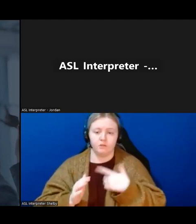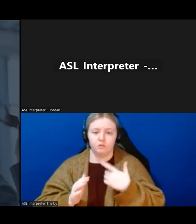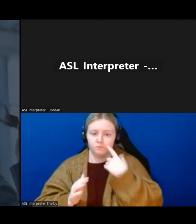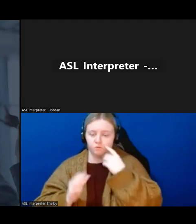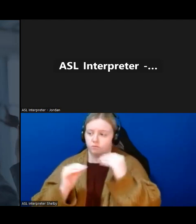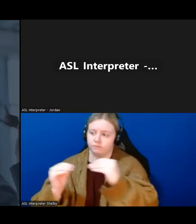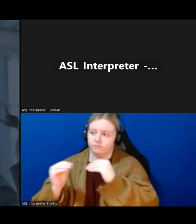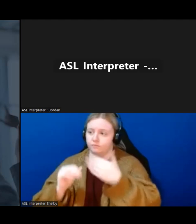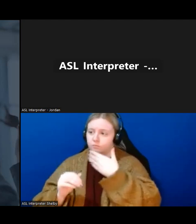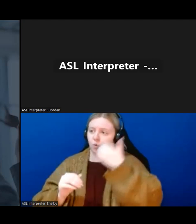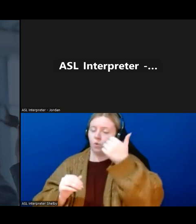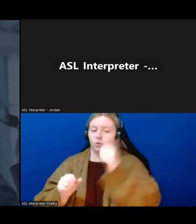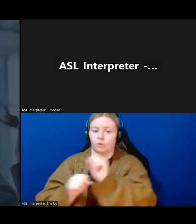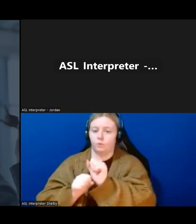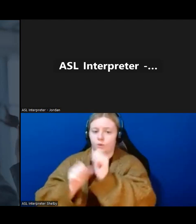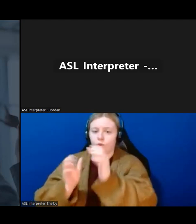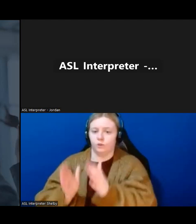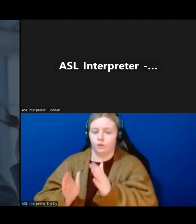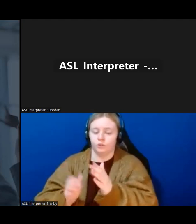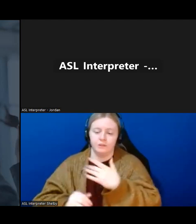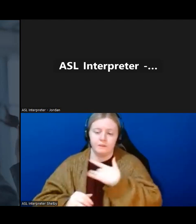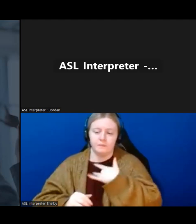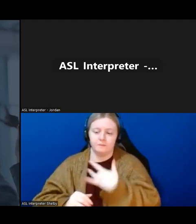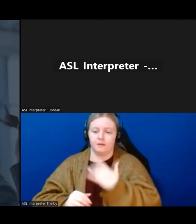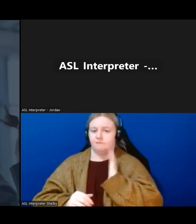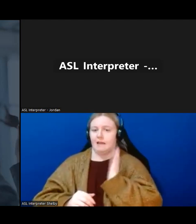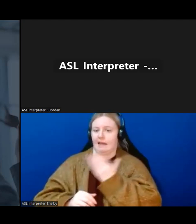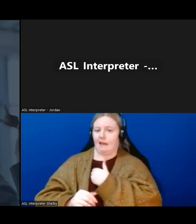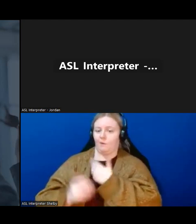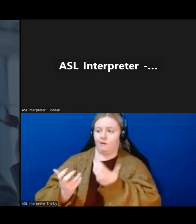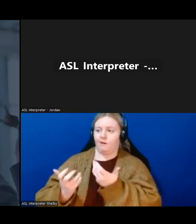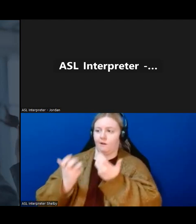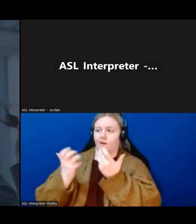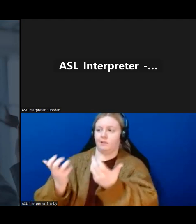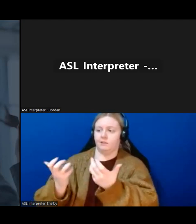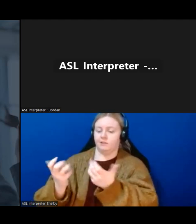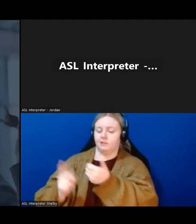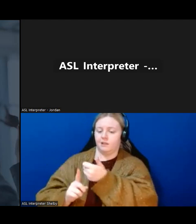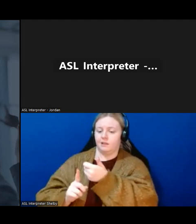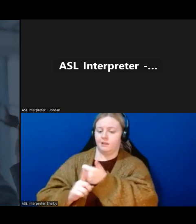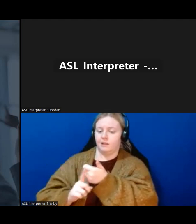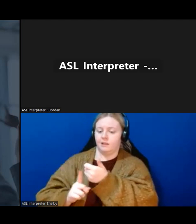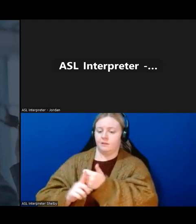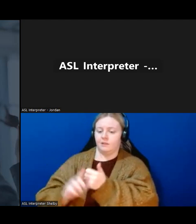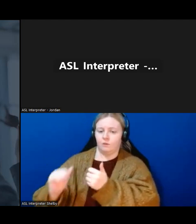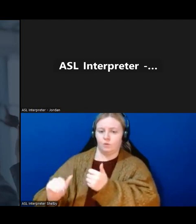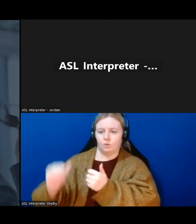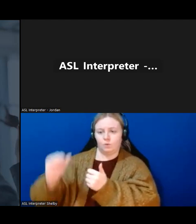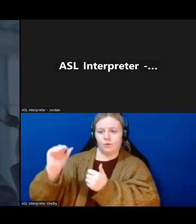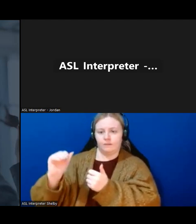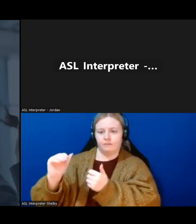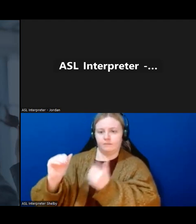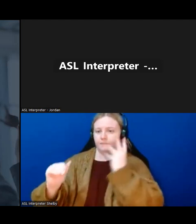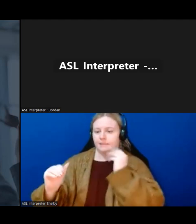Newfoundland and Labrador. We find our demographic sort of grew up techno-free, and